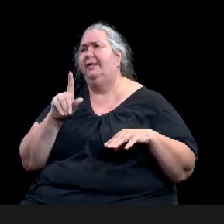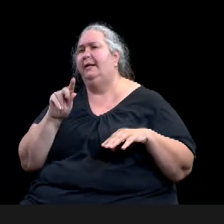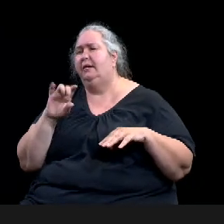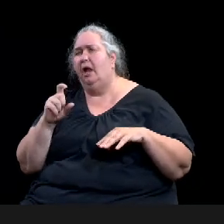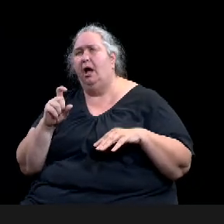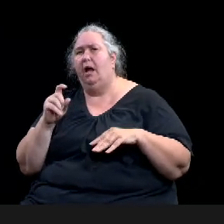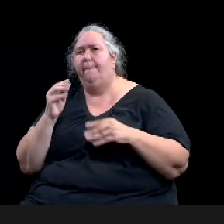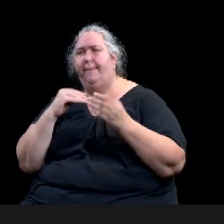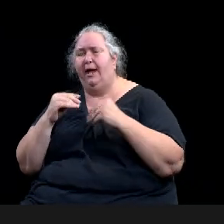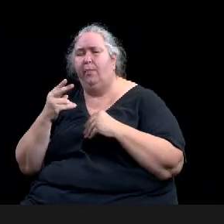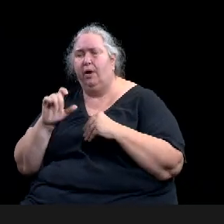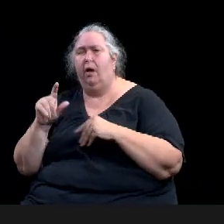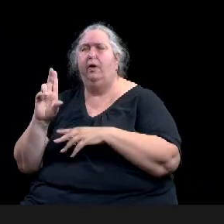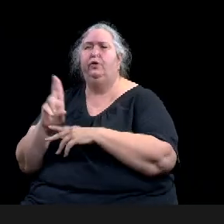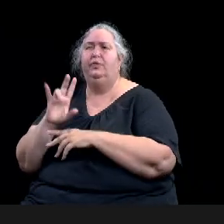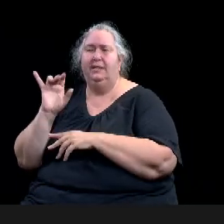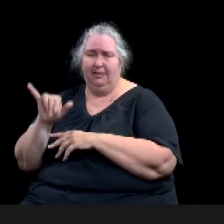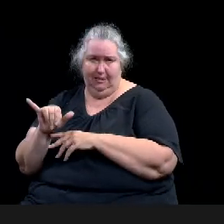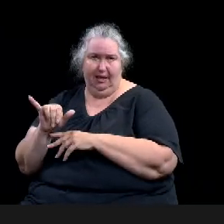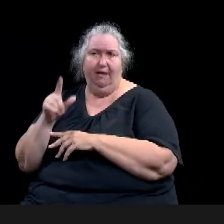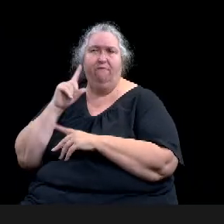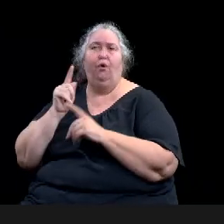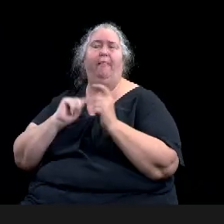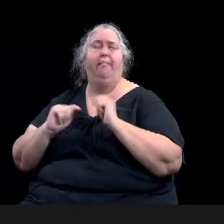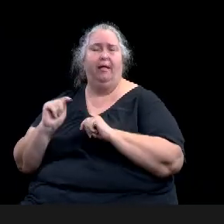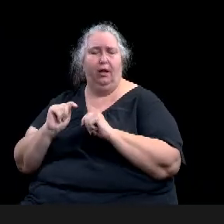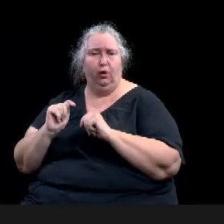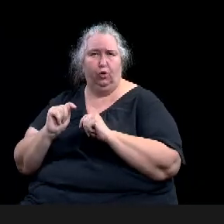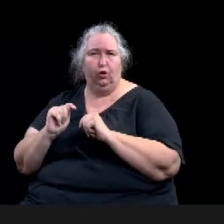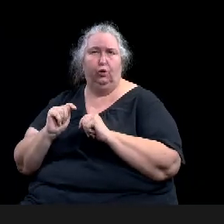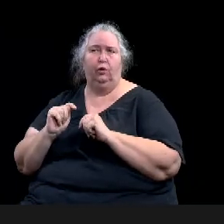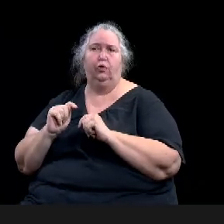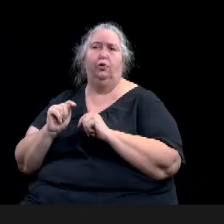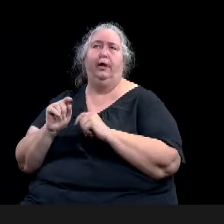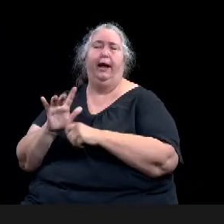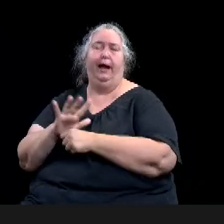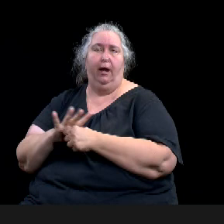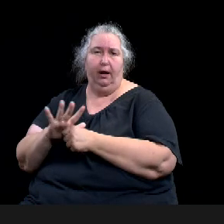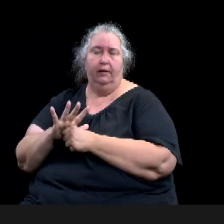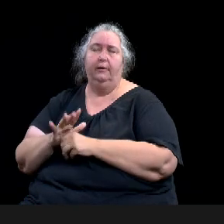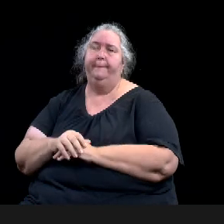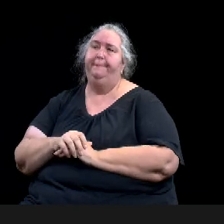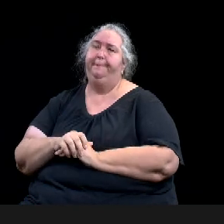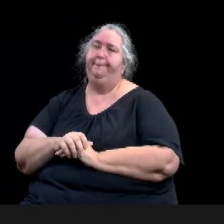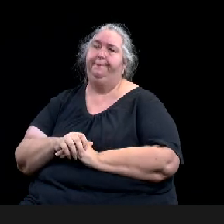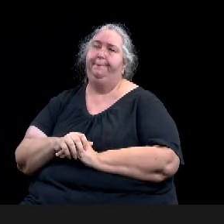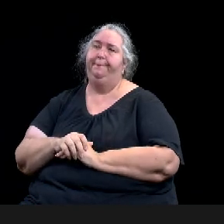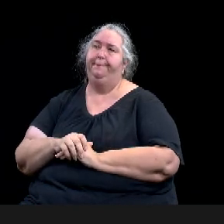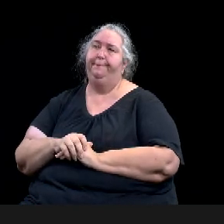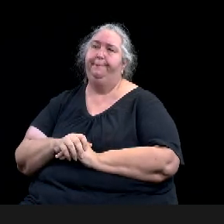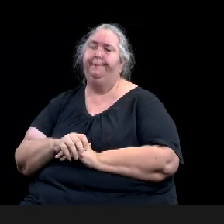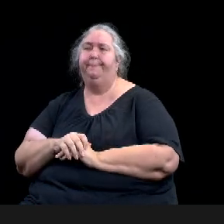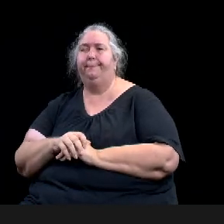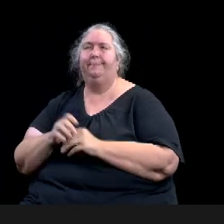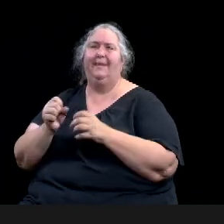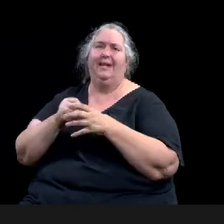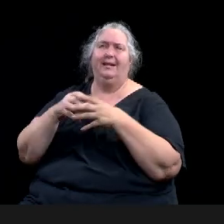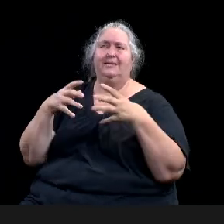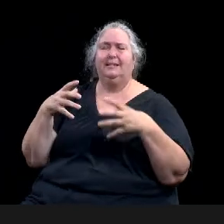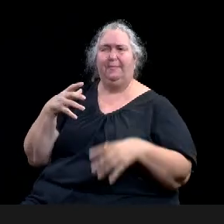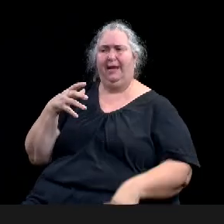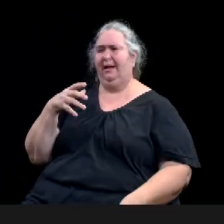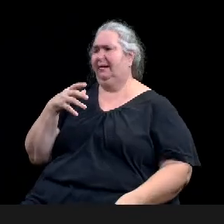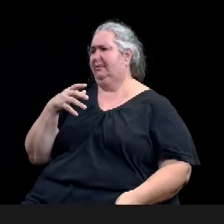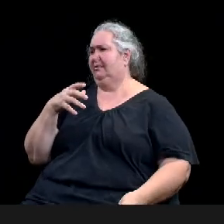it expands the Ida tub hall and Homer garrison galleries, uh, and, and